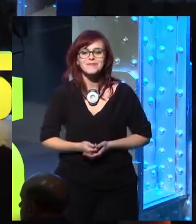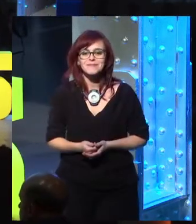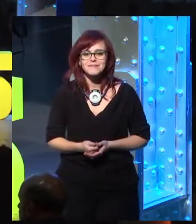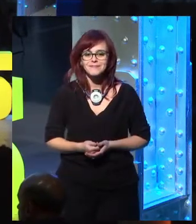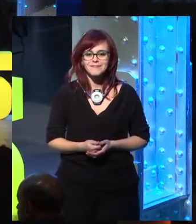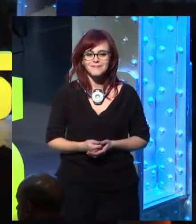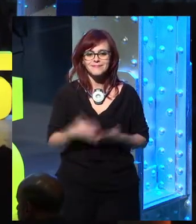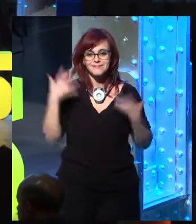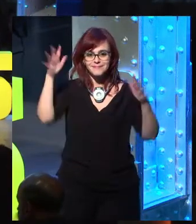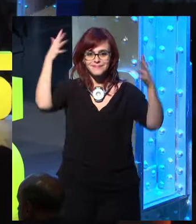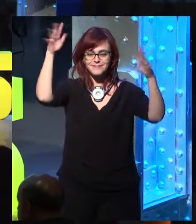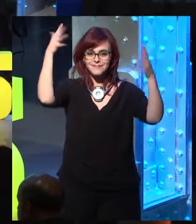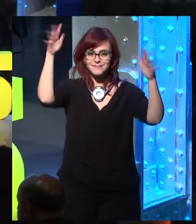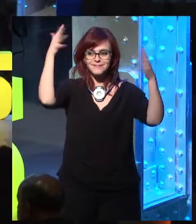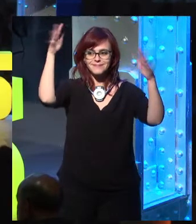committee.